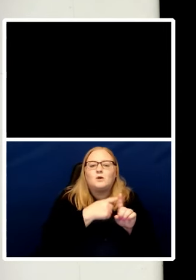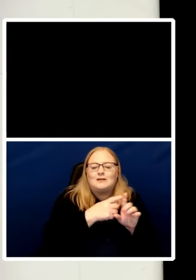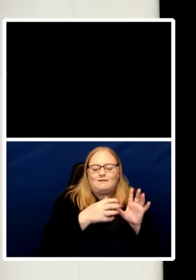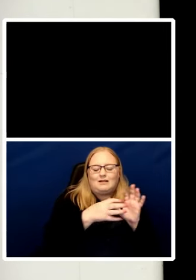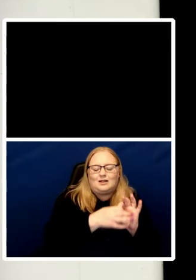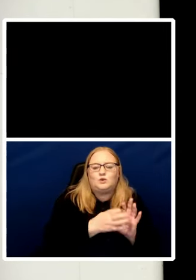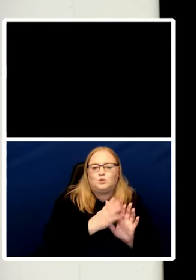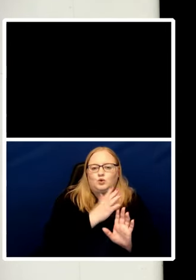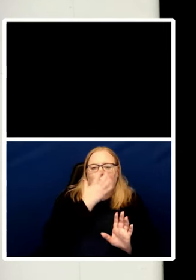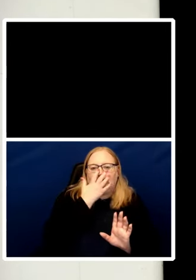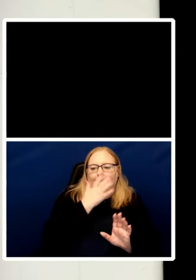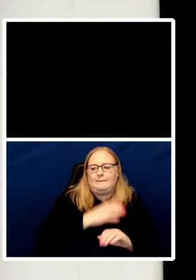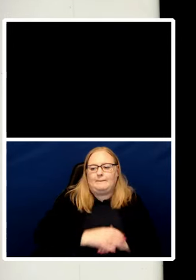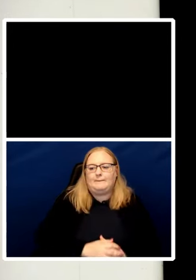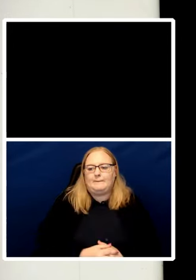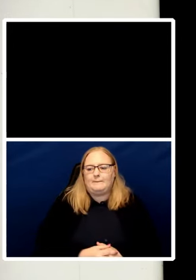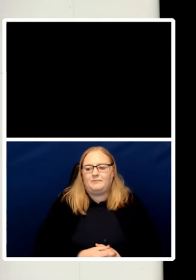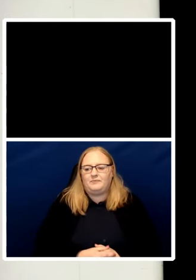I'll stop